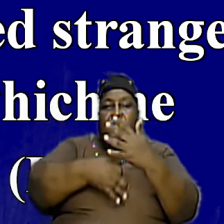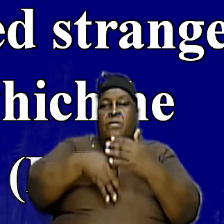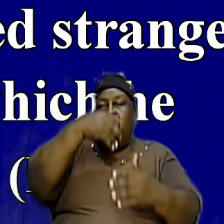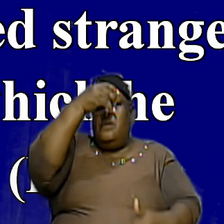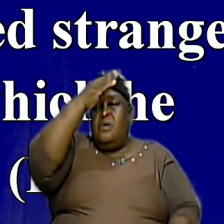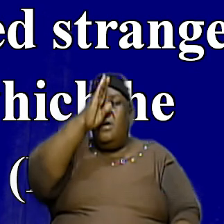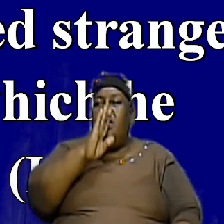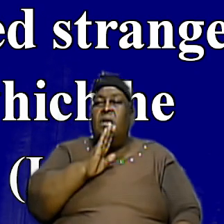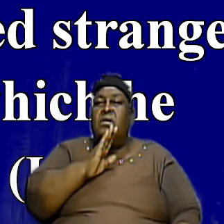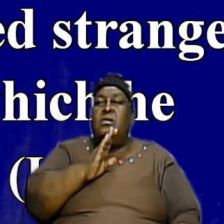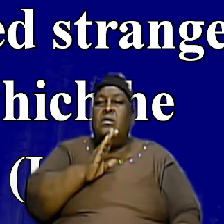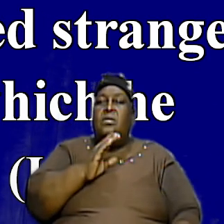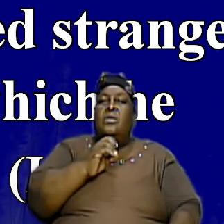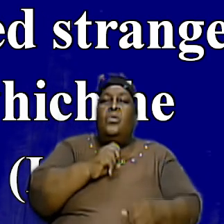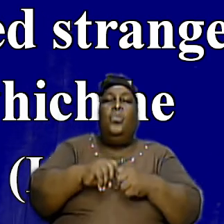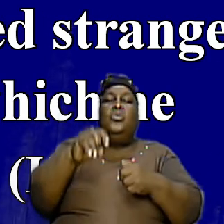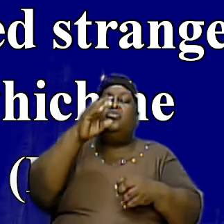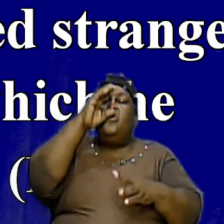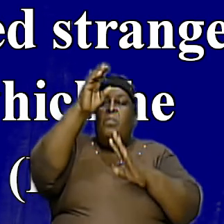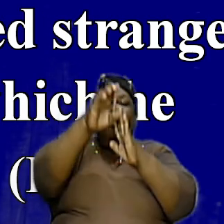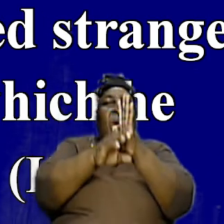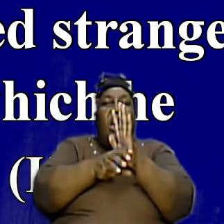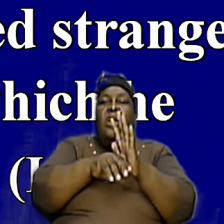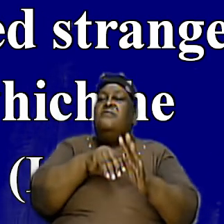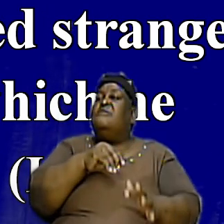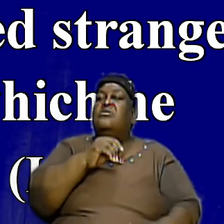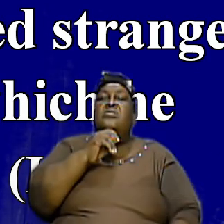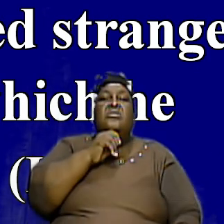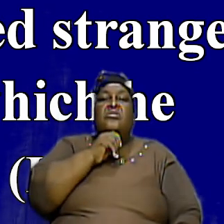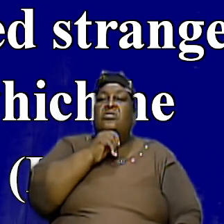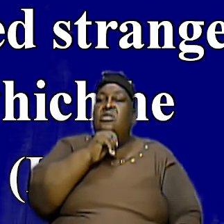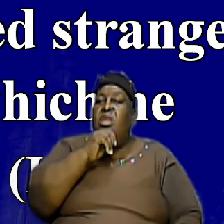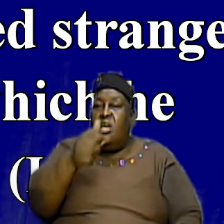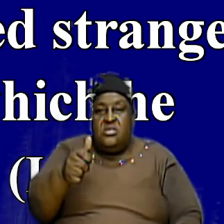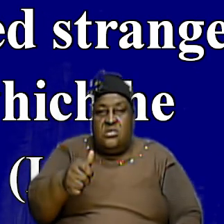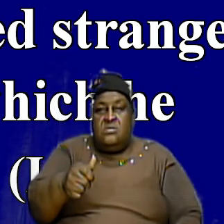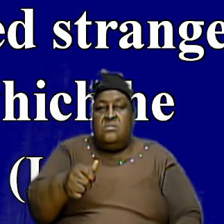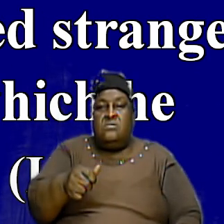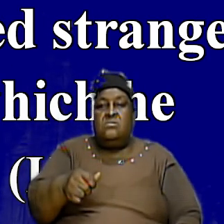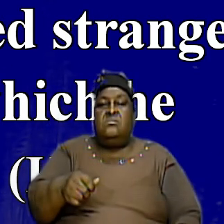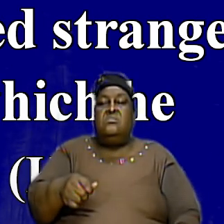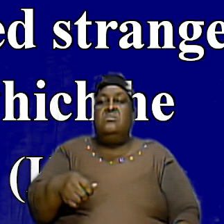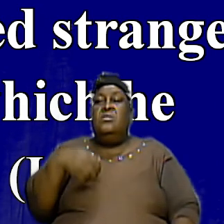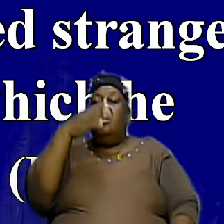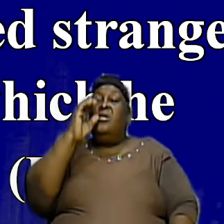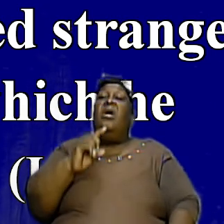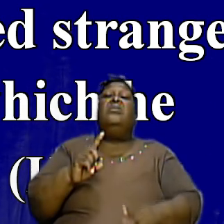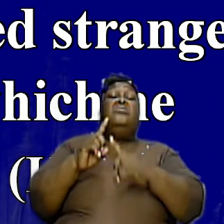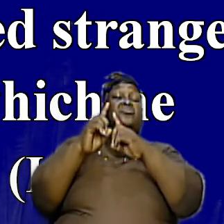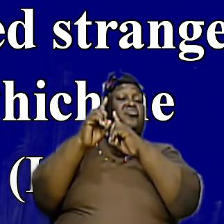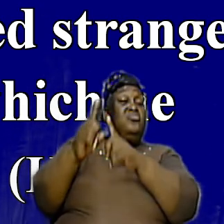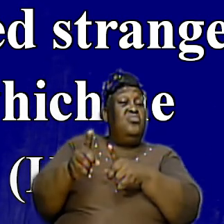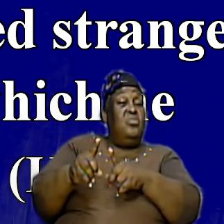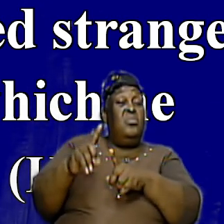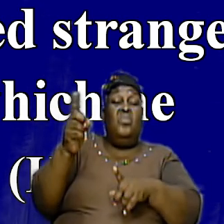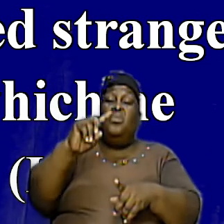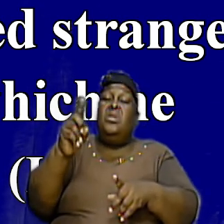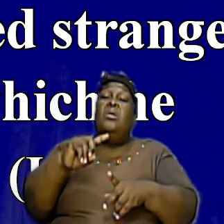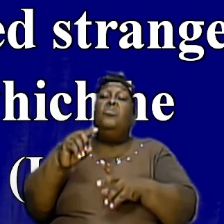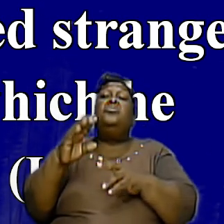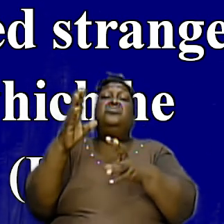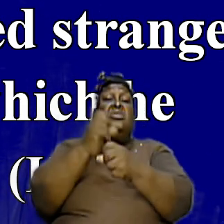commanded them not to now I want us to know that God had instructed them where they were supposed to get that fire